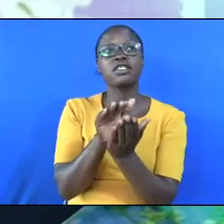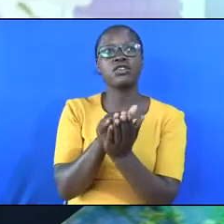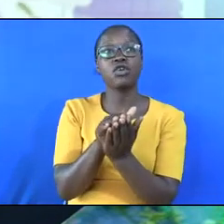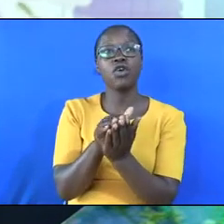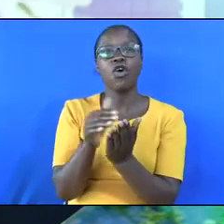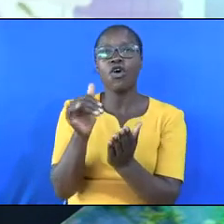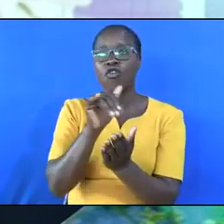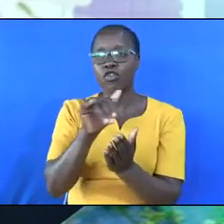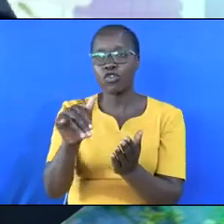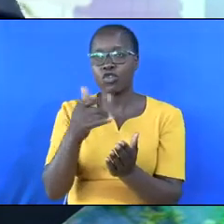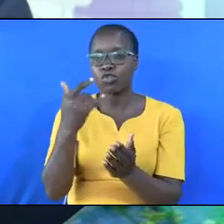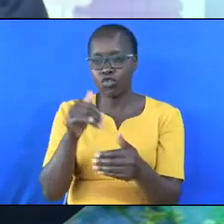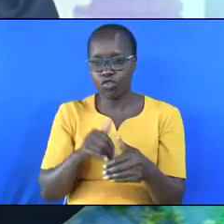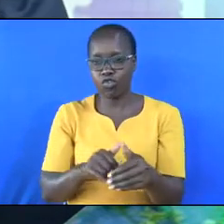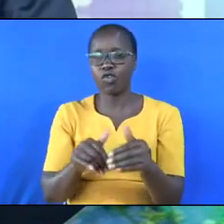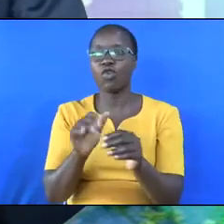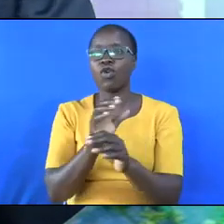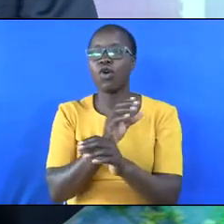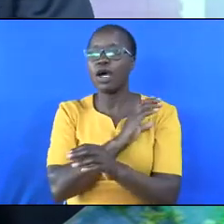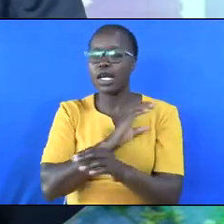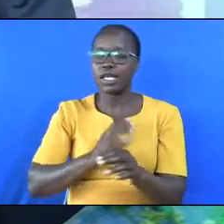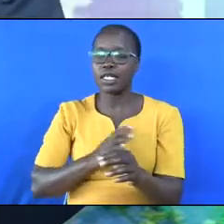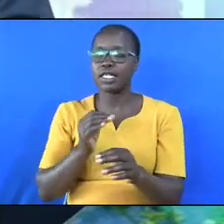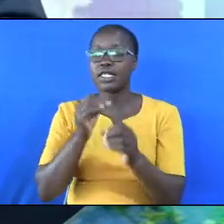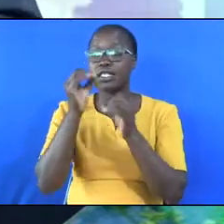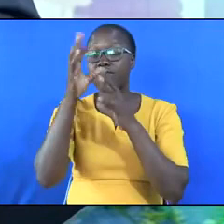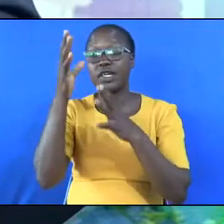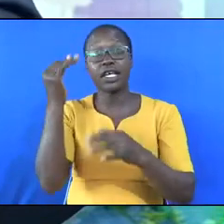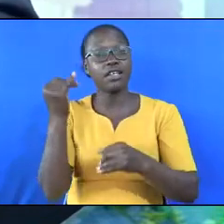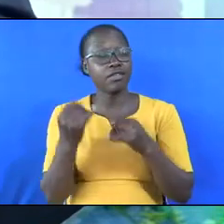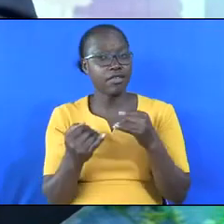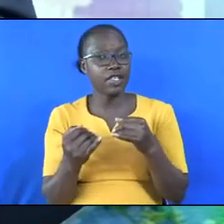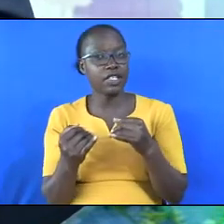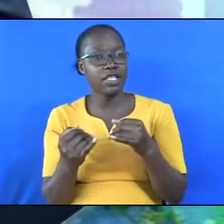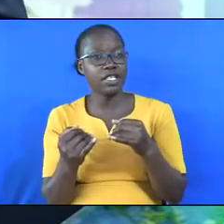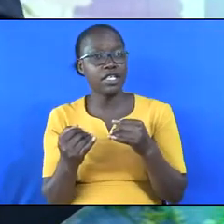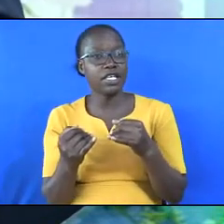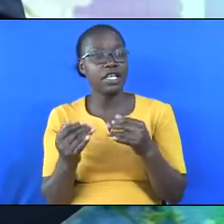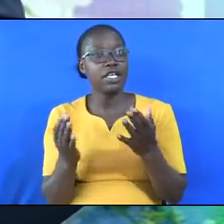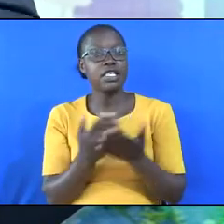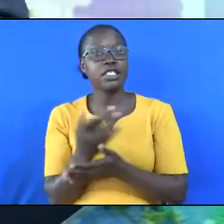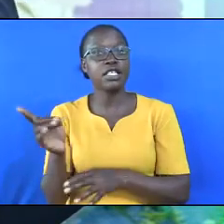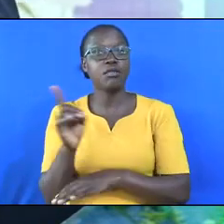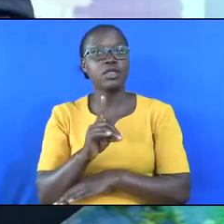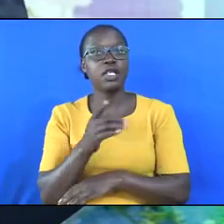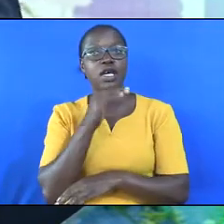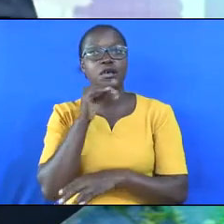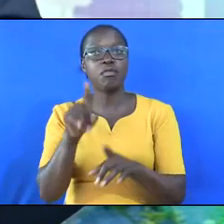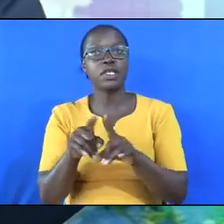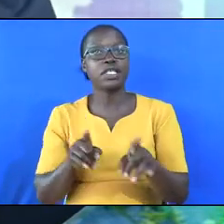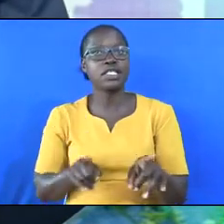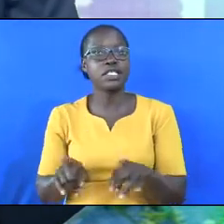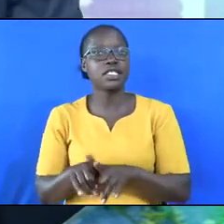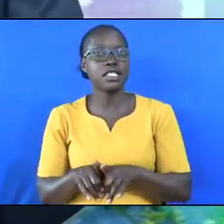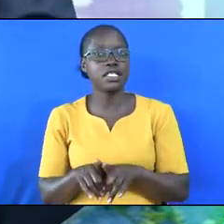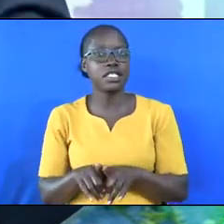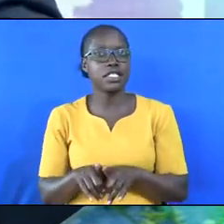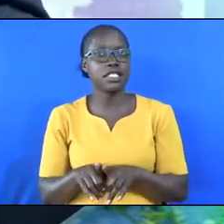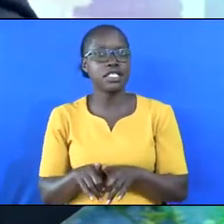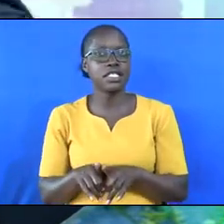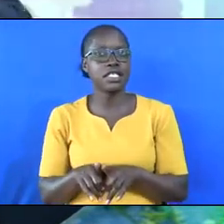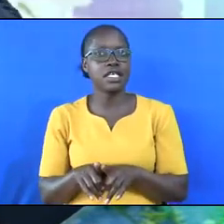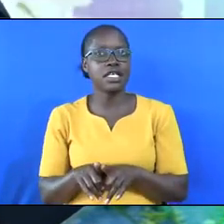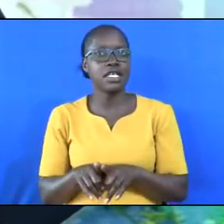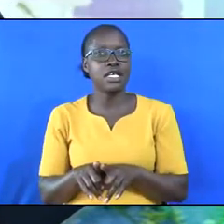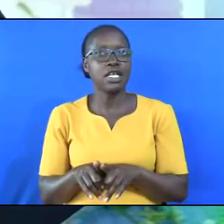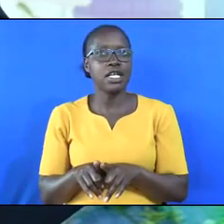oppose Christ and his word. Finally, someday, brothers and sisters, someday, we will